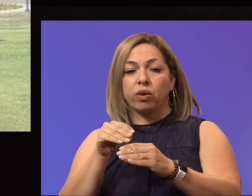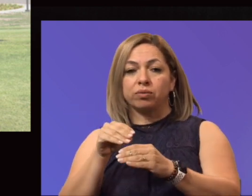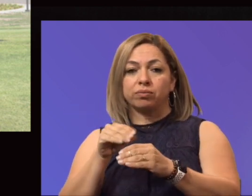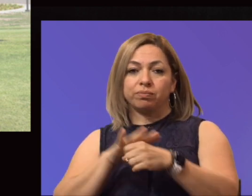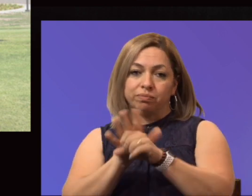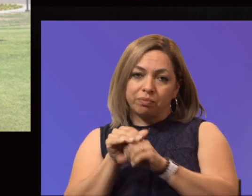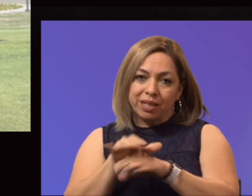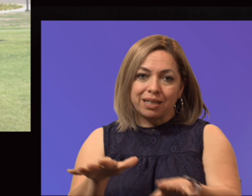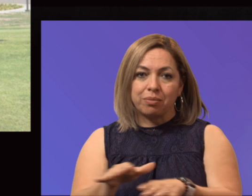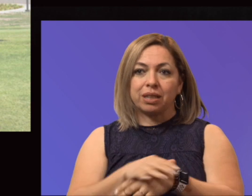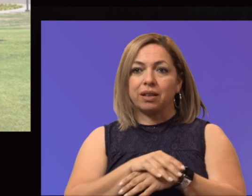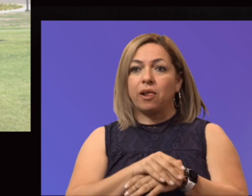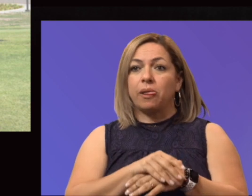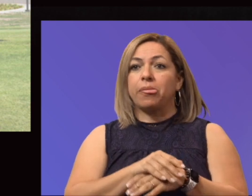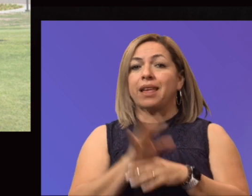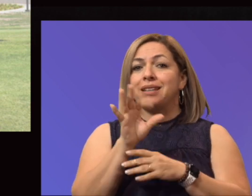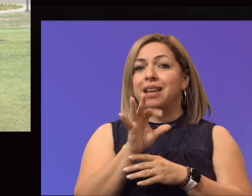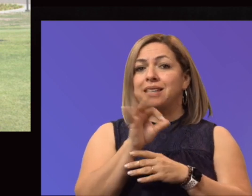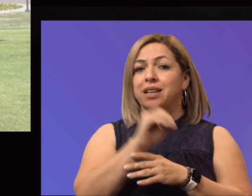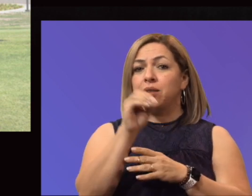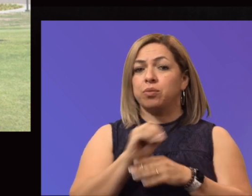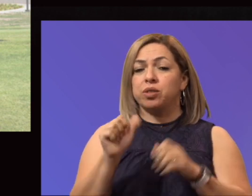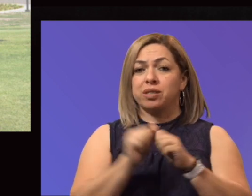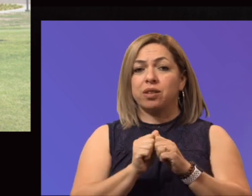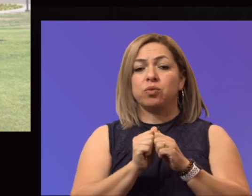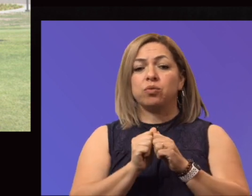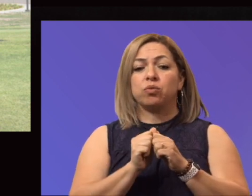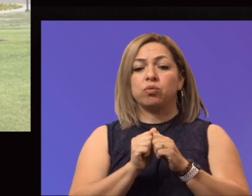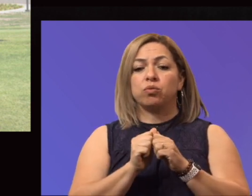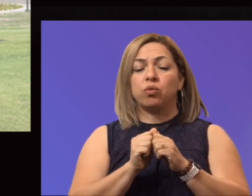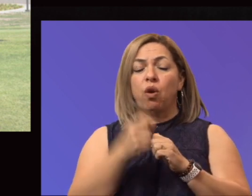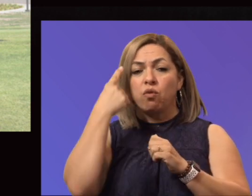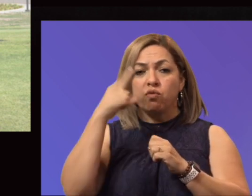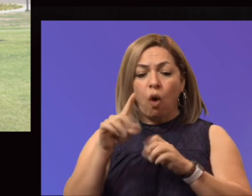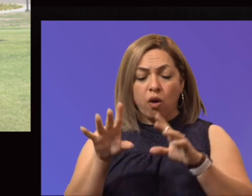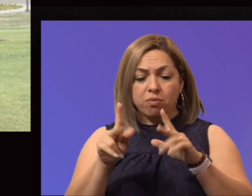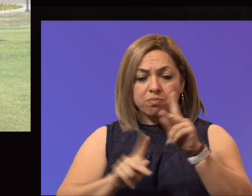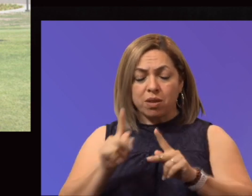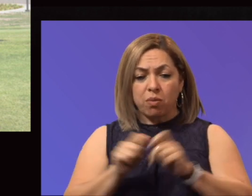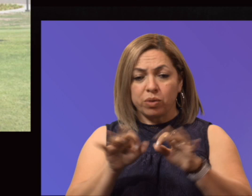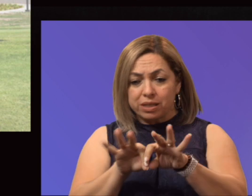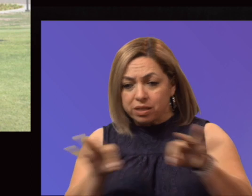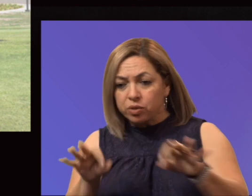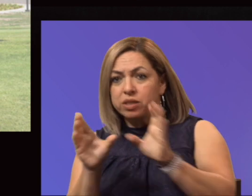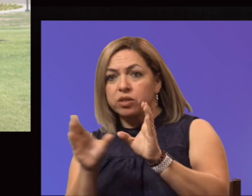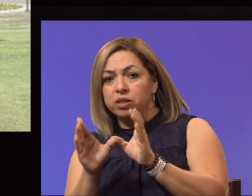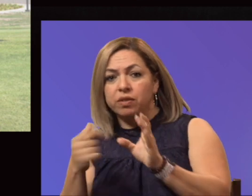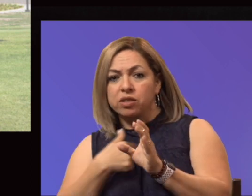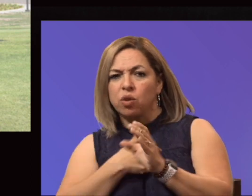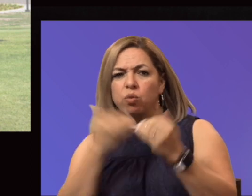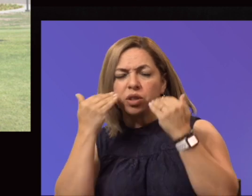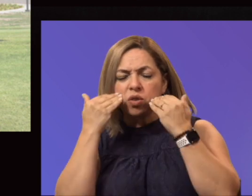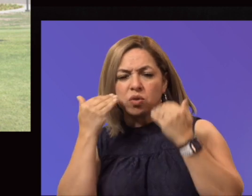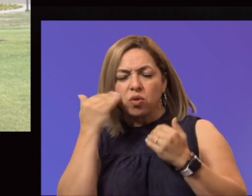jobs went to individuals with degrees and certificates. So we know it's so important. So we have to continue to build back enrollment amongst